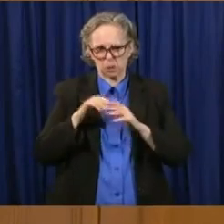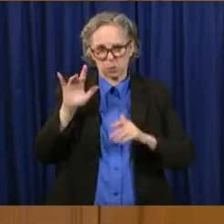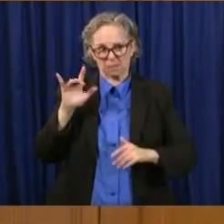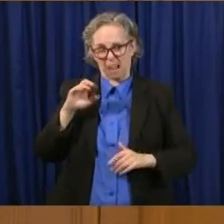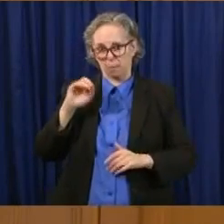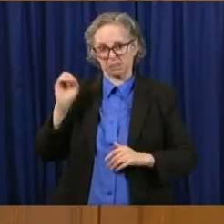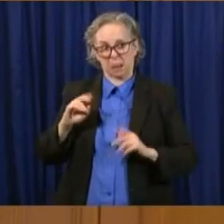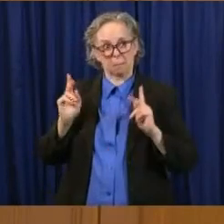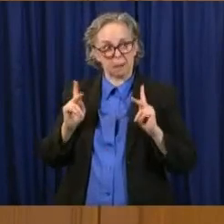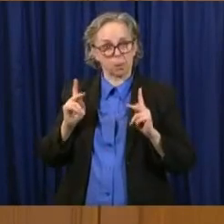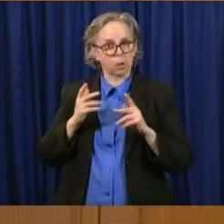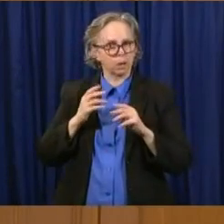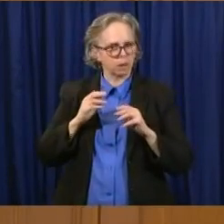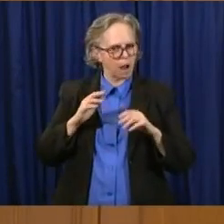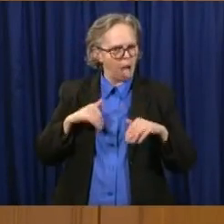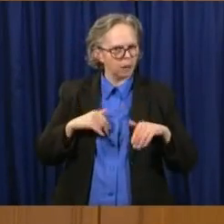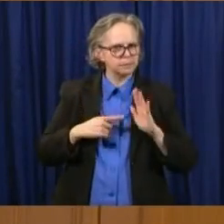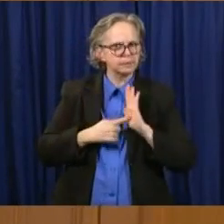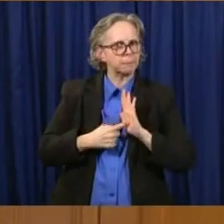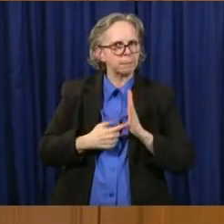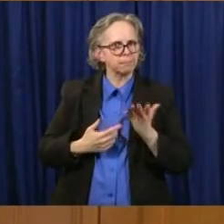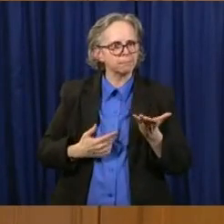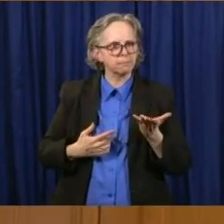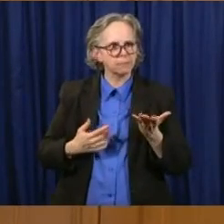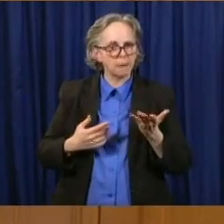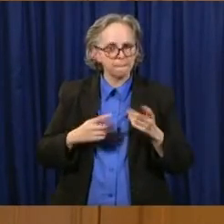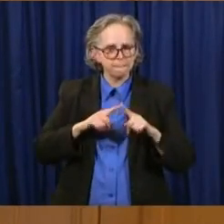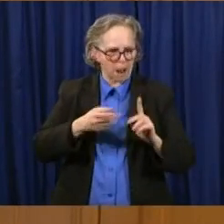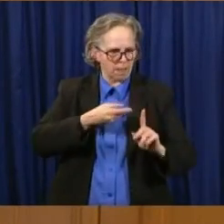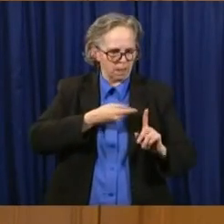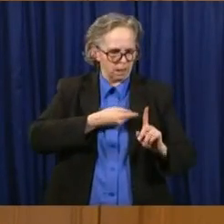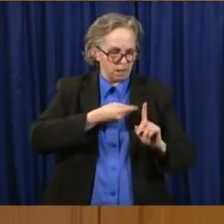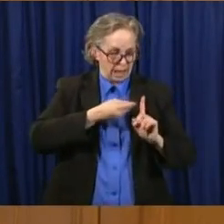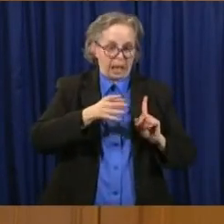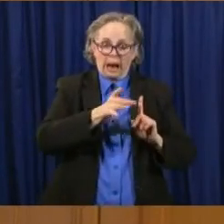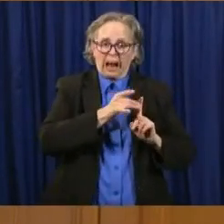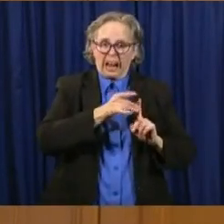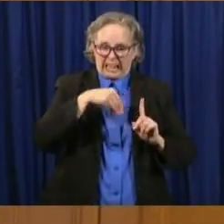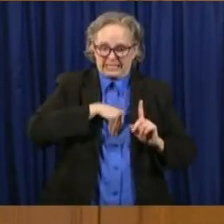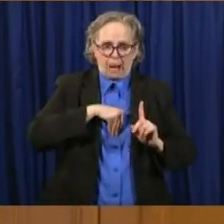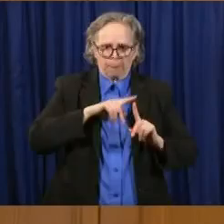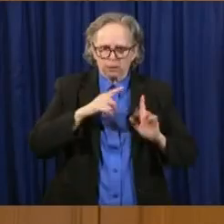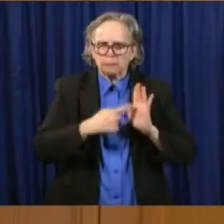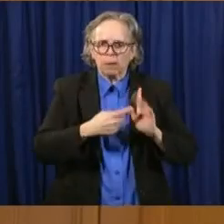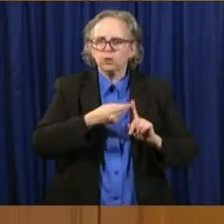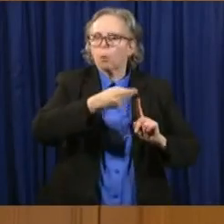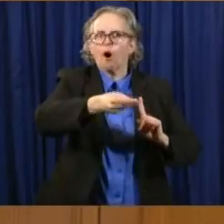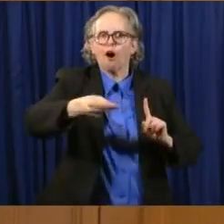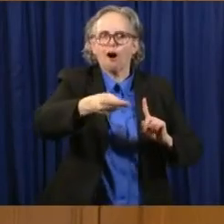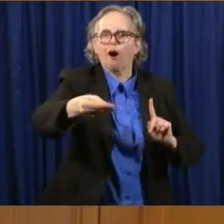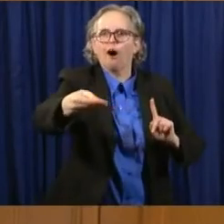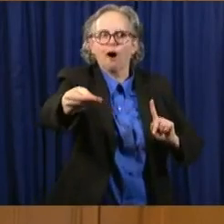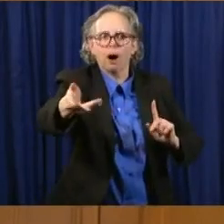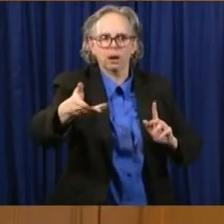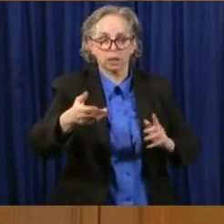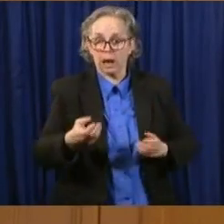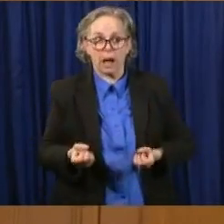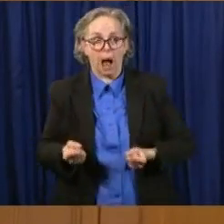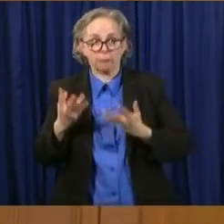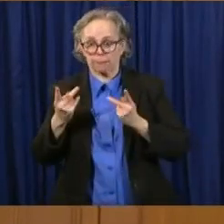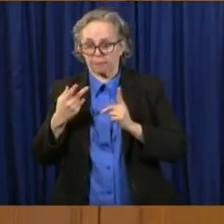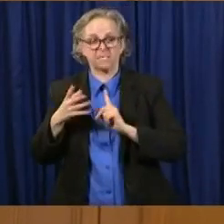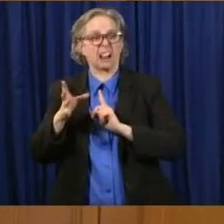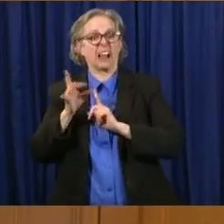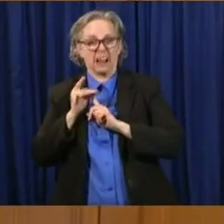but don't know they have it yet. But we also don't know the numbers of all those people who have had it. There's no way to them